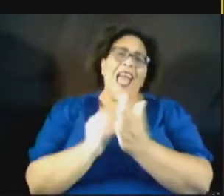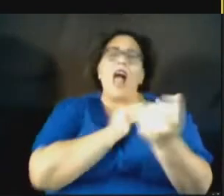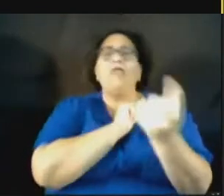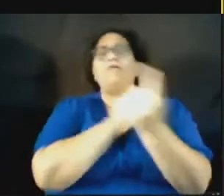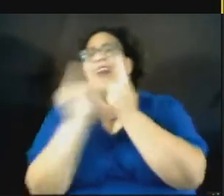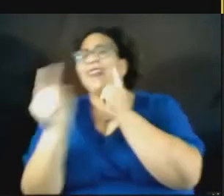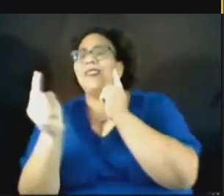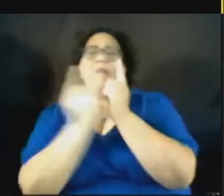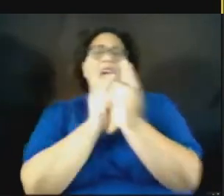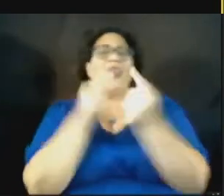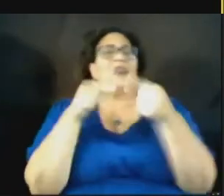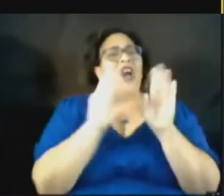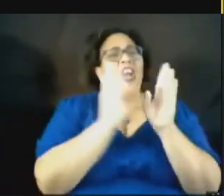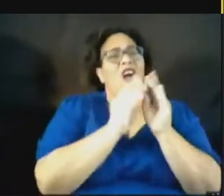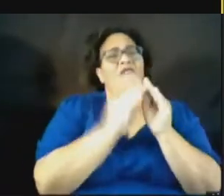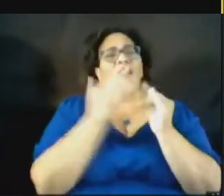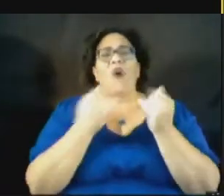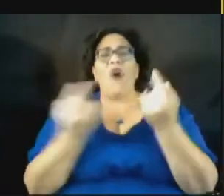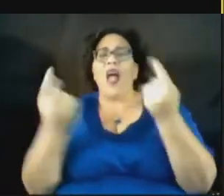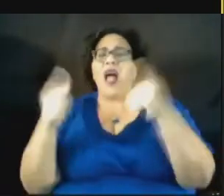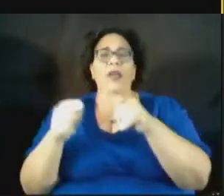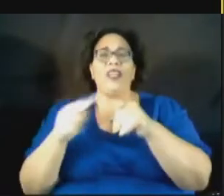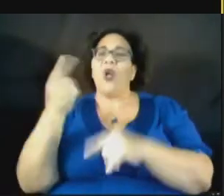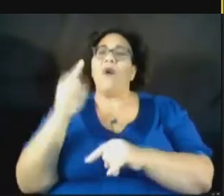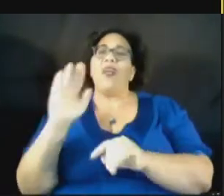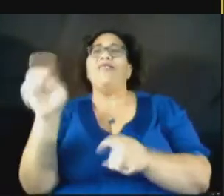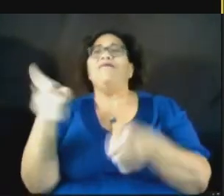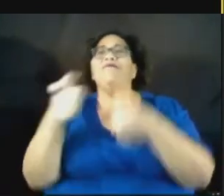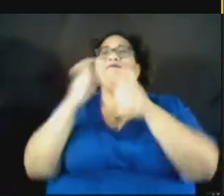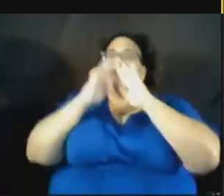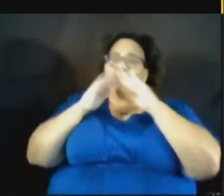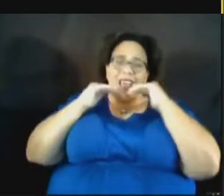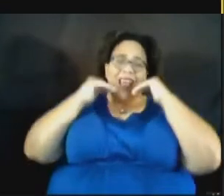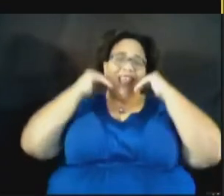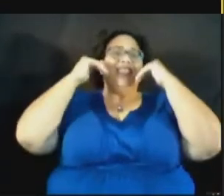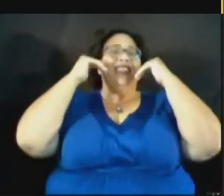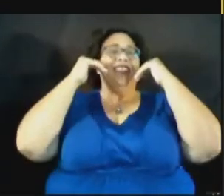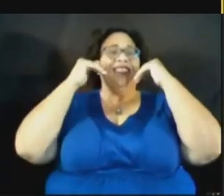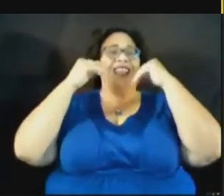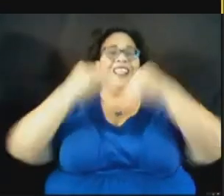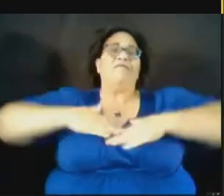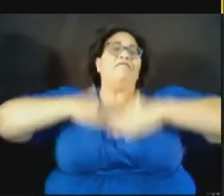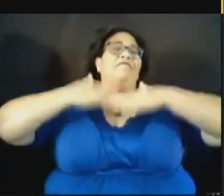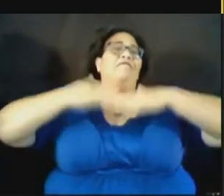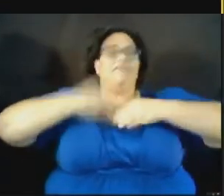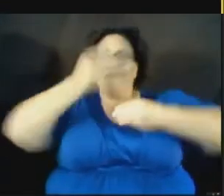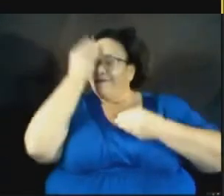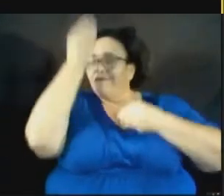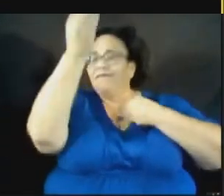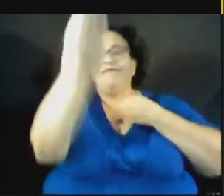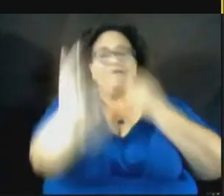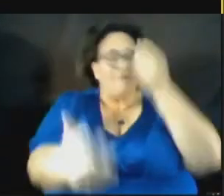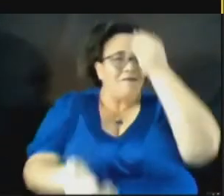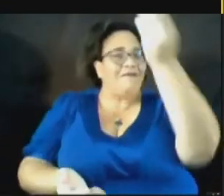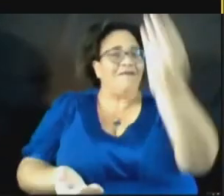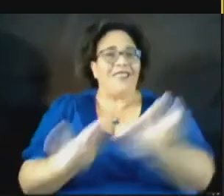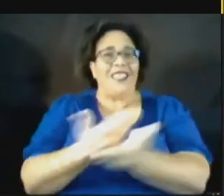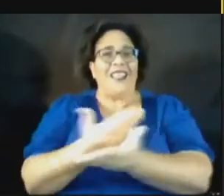event around the country, she always had a smile and she had uplifting, incredible things to say. Anyway, I